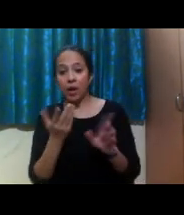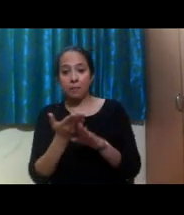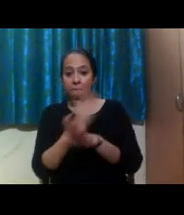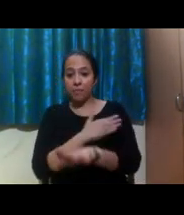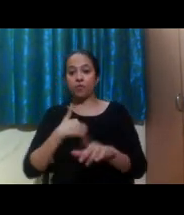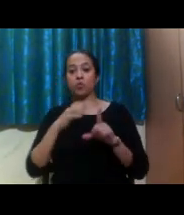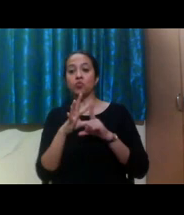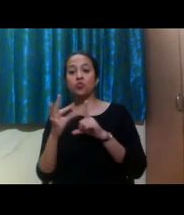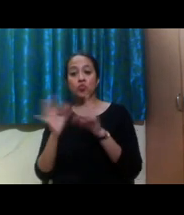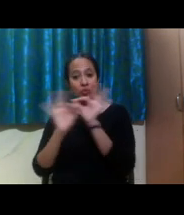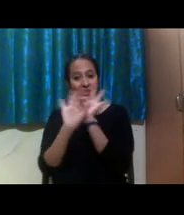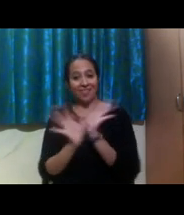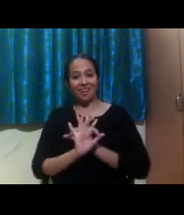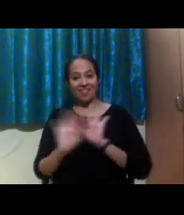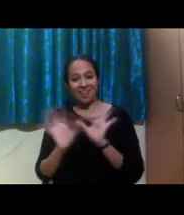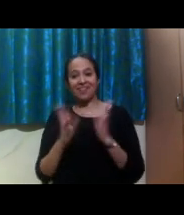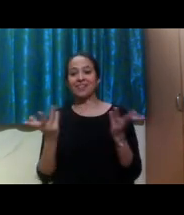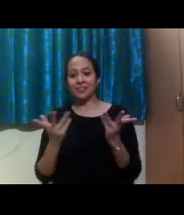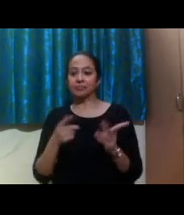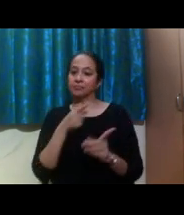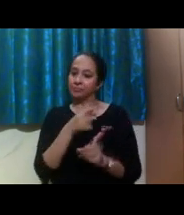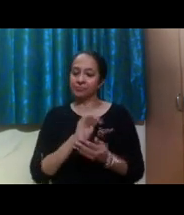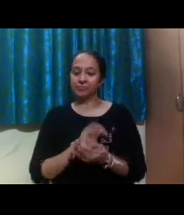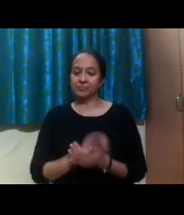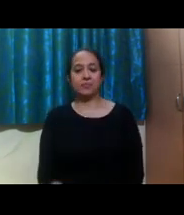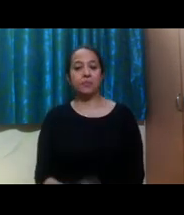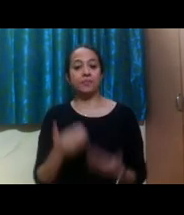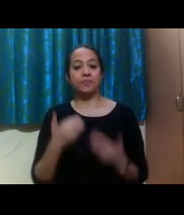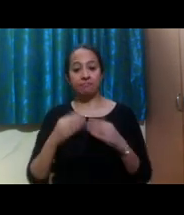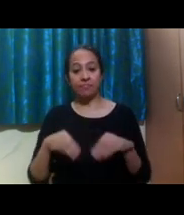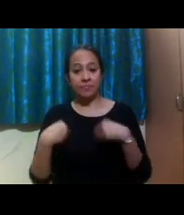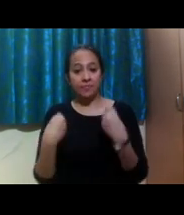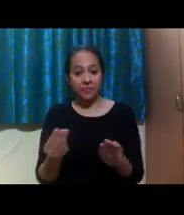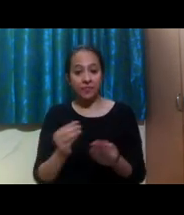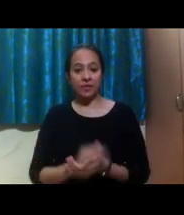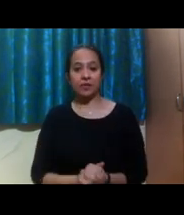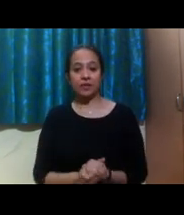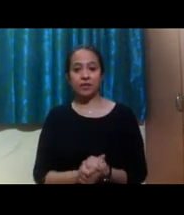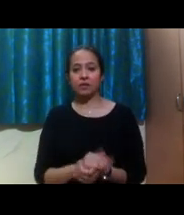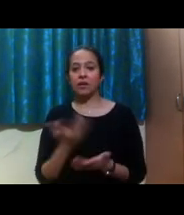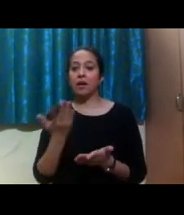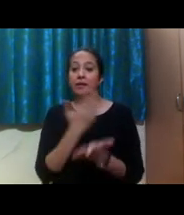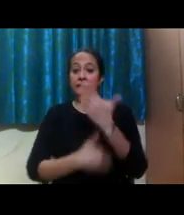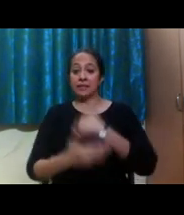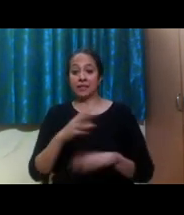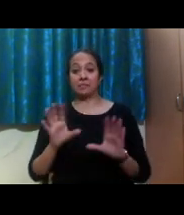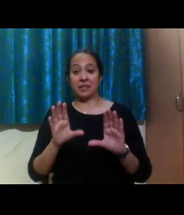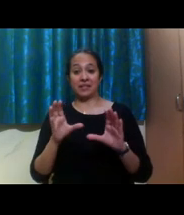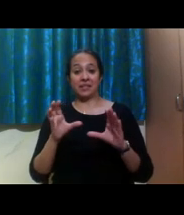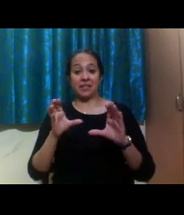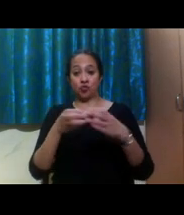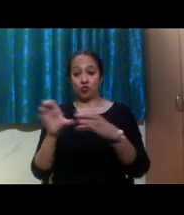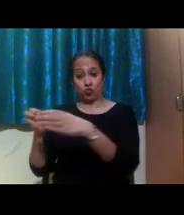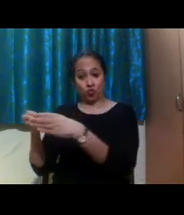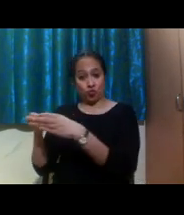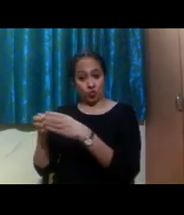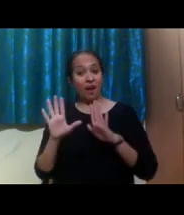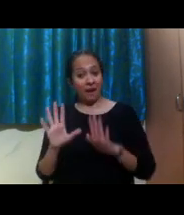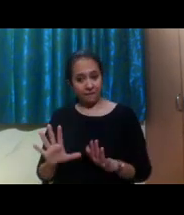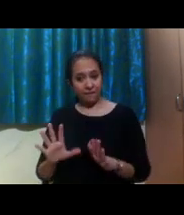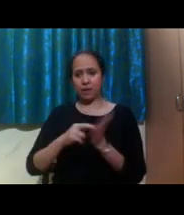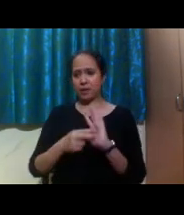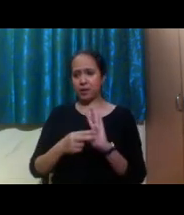We also work with for work with disability organizations to make sure they can support and kind of